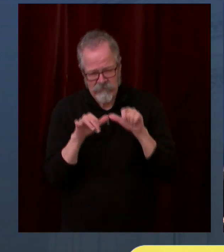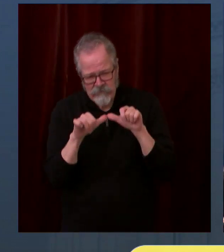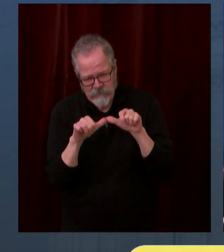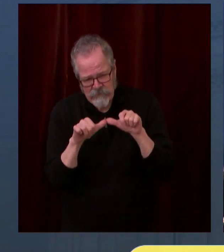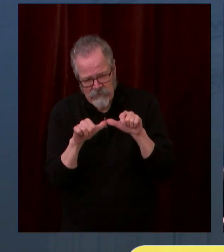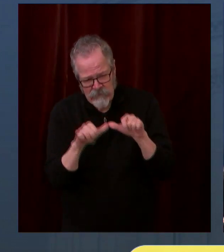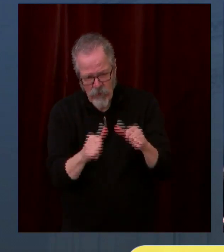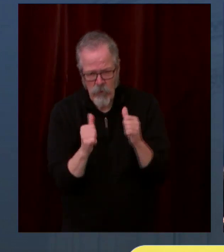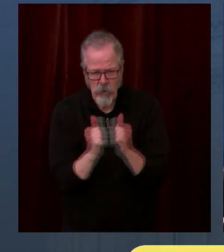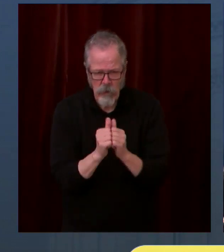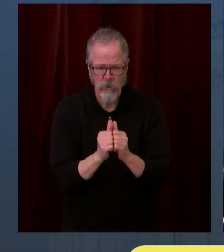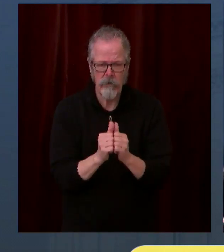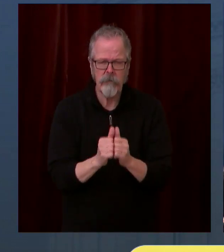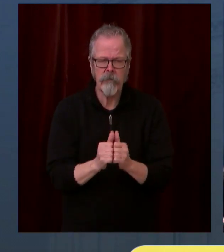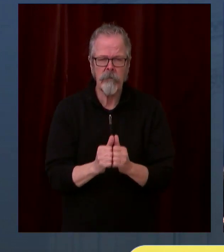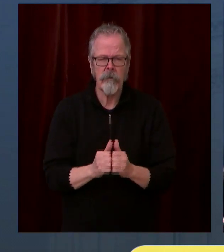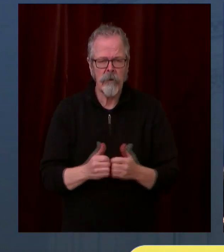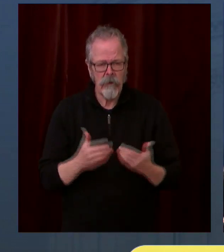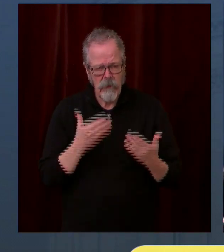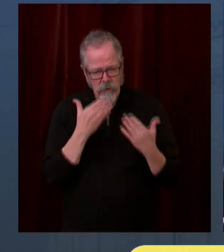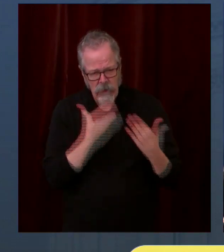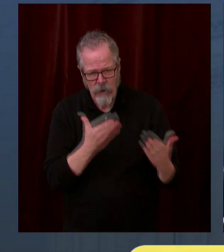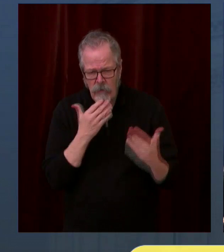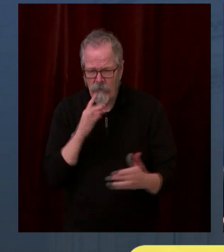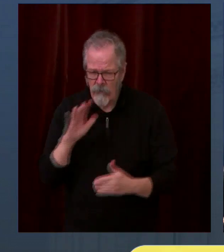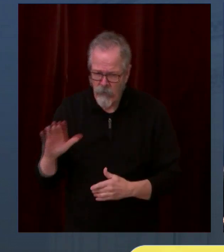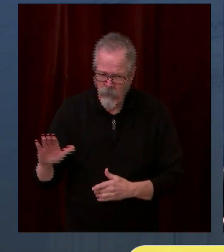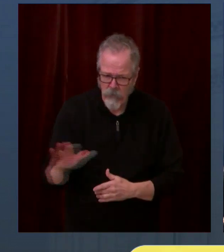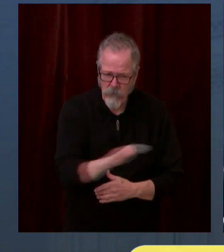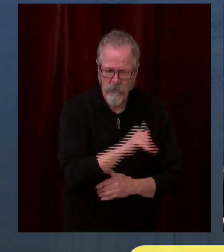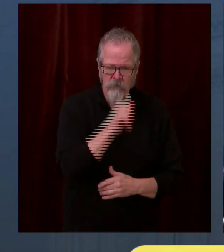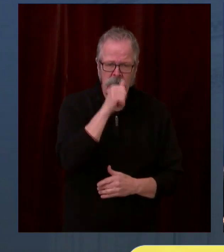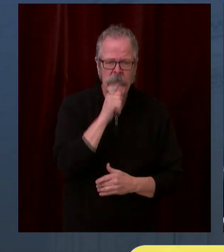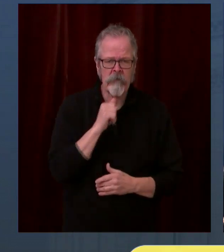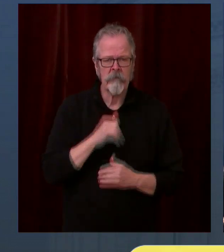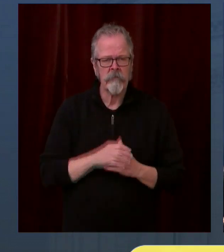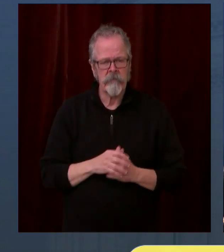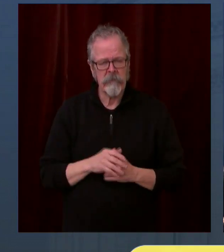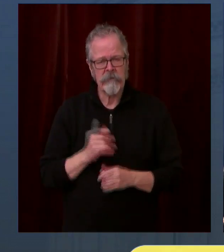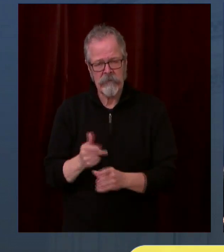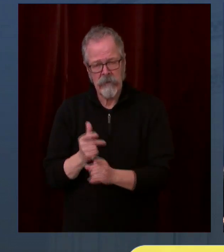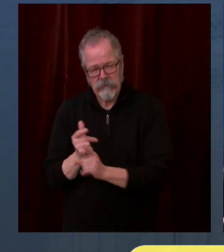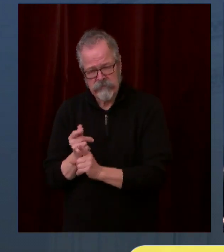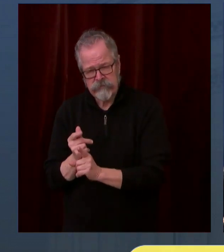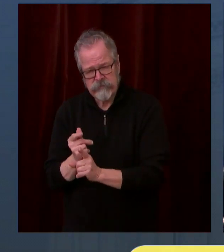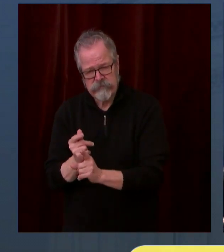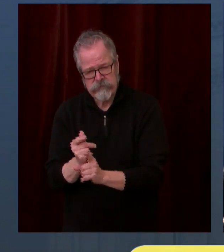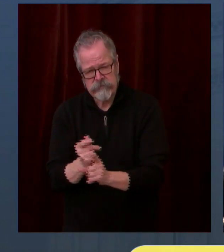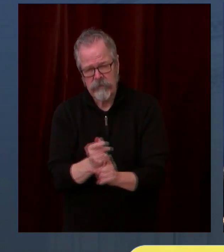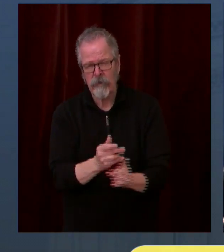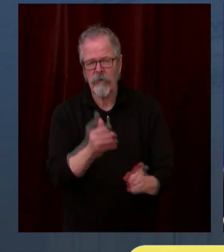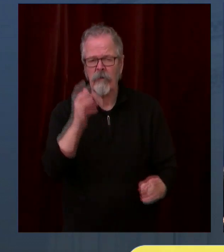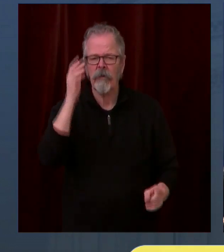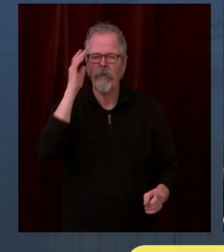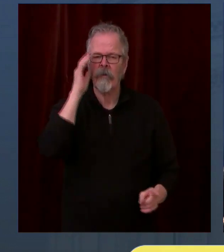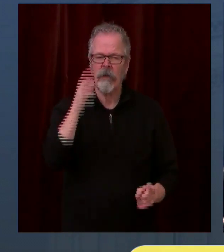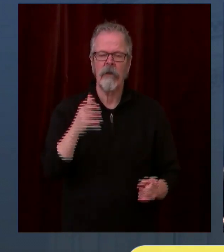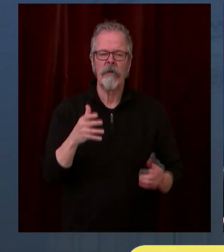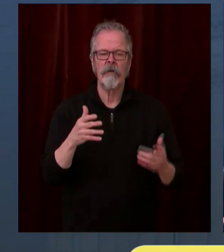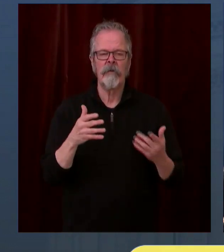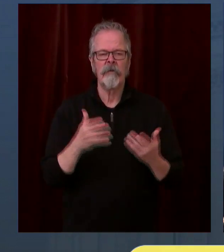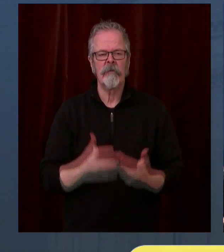I know as patient as humanly possible, enjoy us when we get vaccinated. Both of those things are possible in our experience. And we're all going to share them